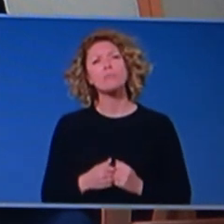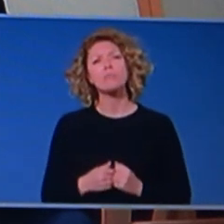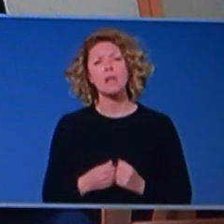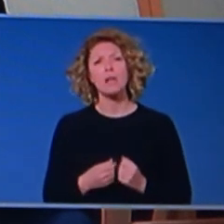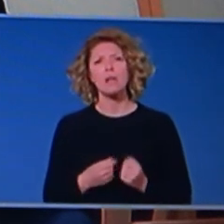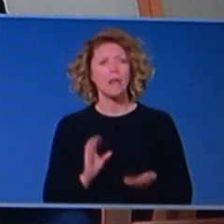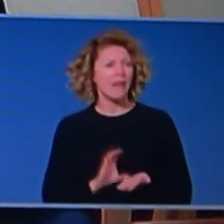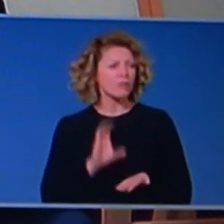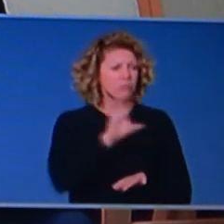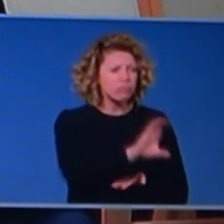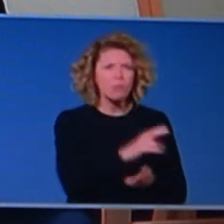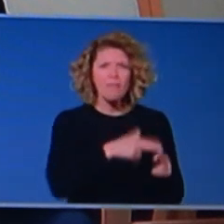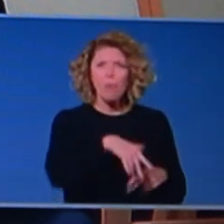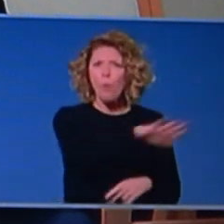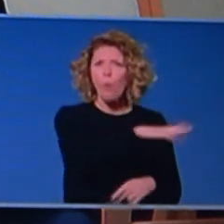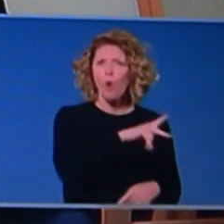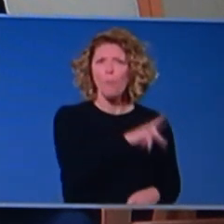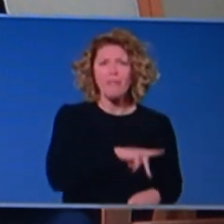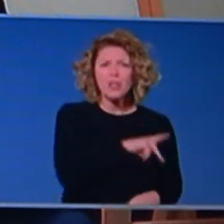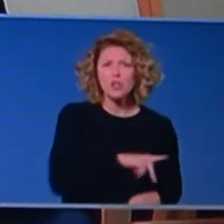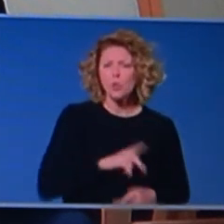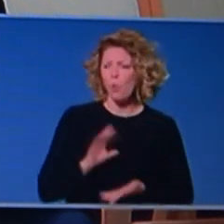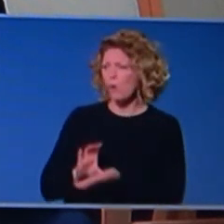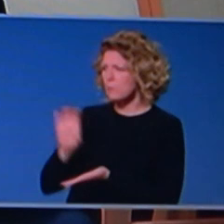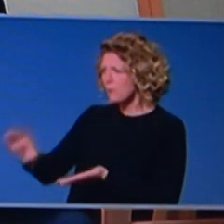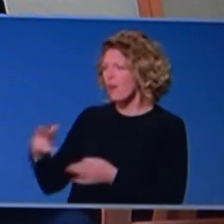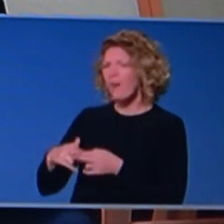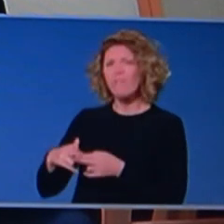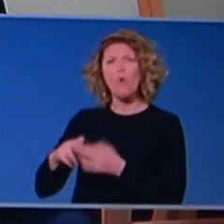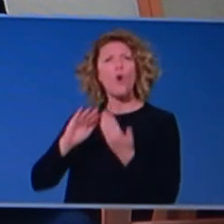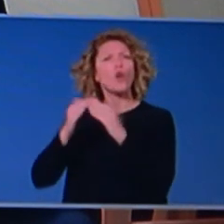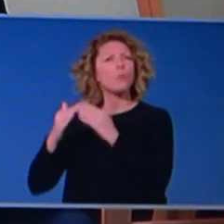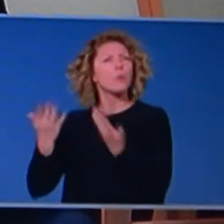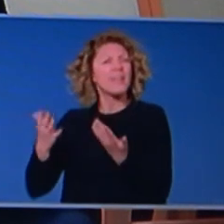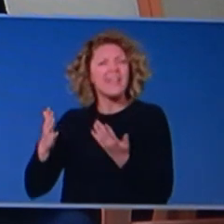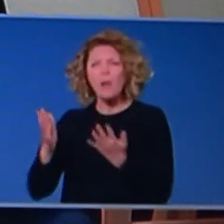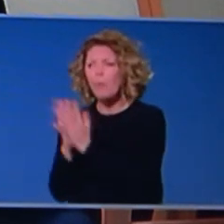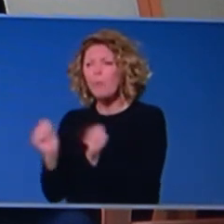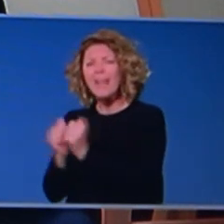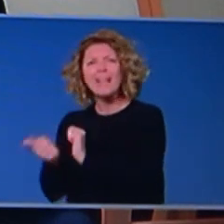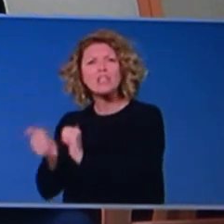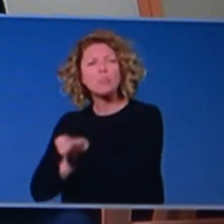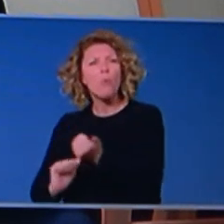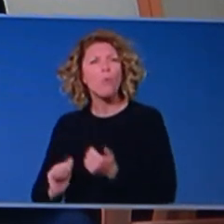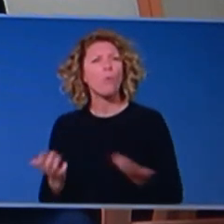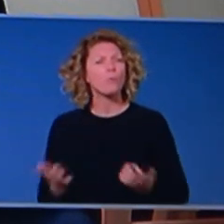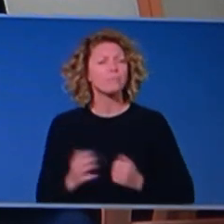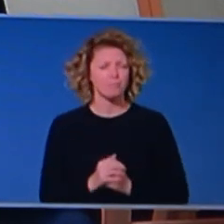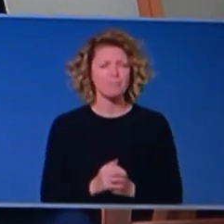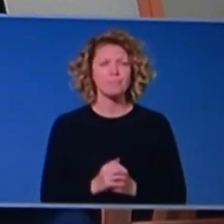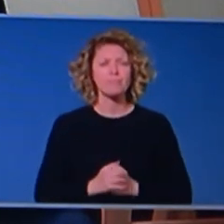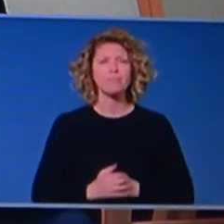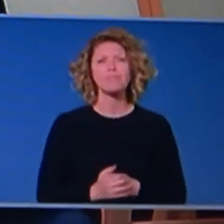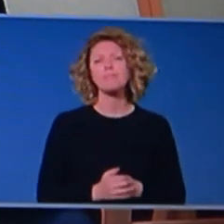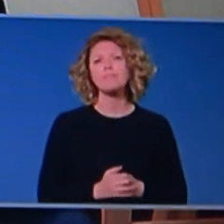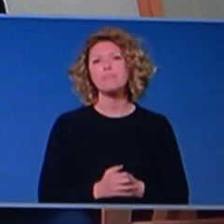community sport? And to take me straight into the border force decision, uh, what is holding that up specifically? What is the